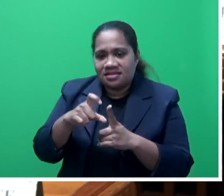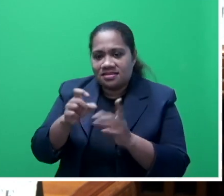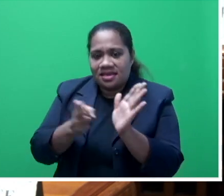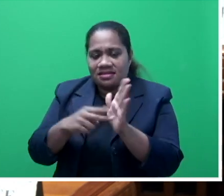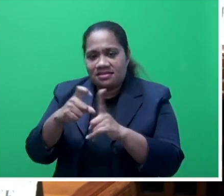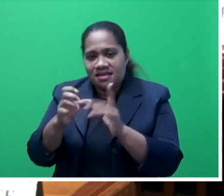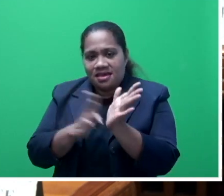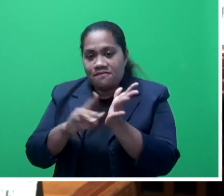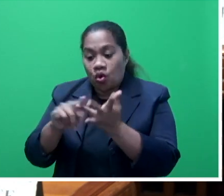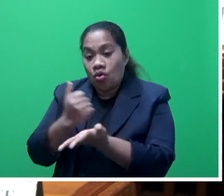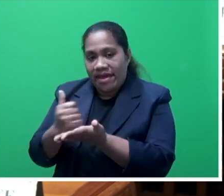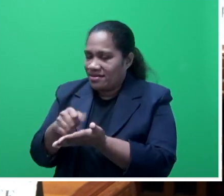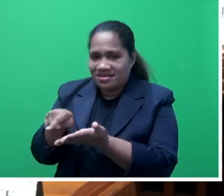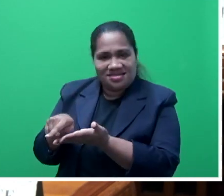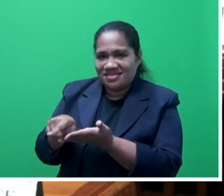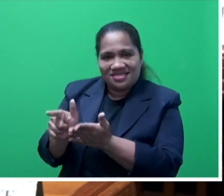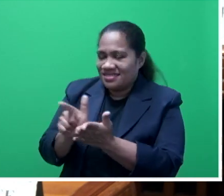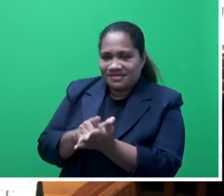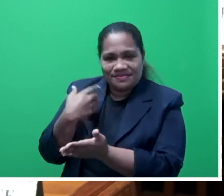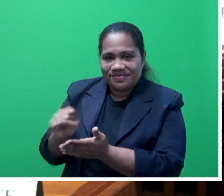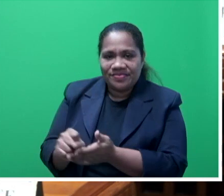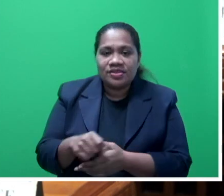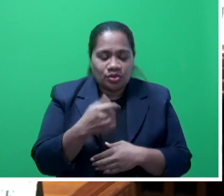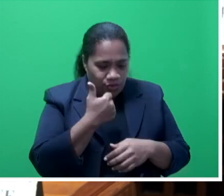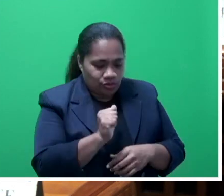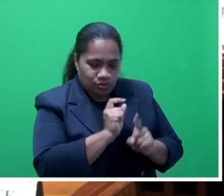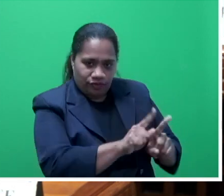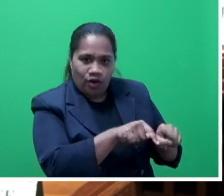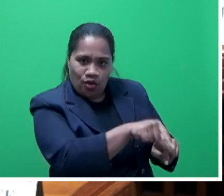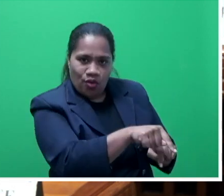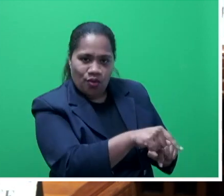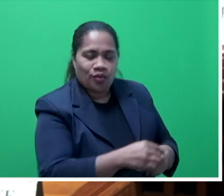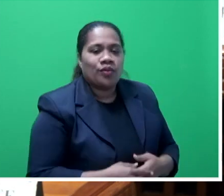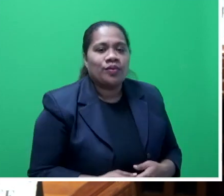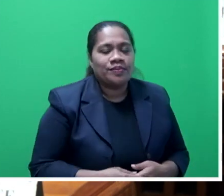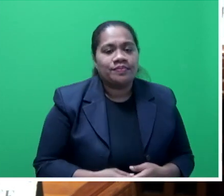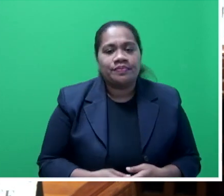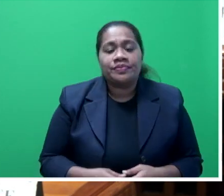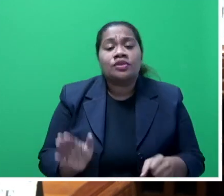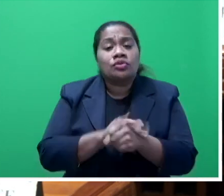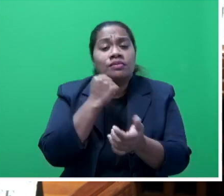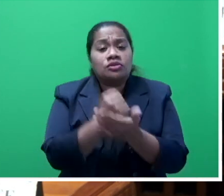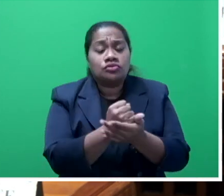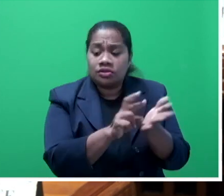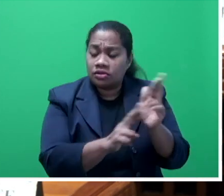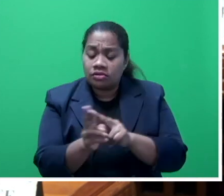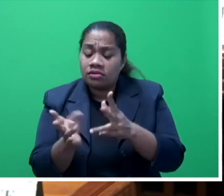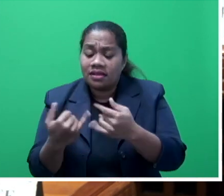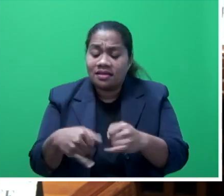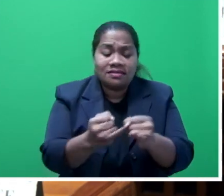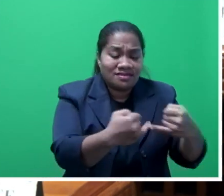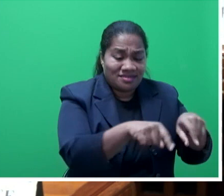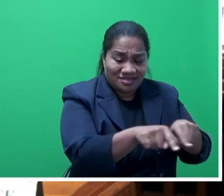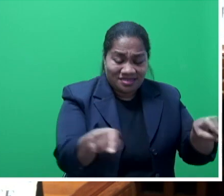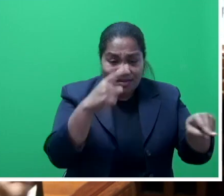currently under review, Mr Speaker sir. To ensure that all rural Fijians and the maritime islands are protected, there are a few